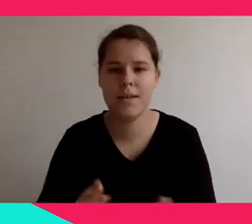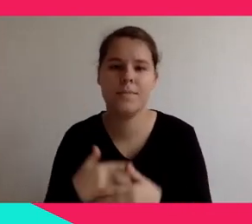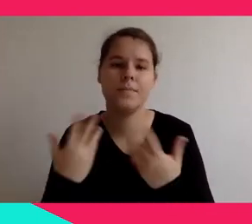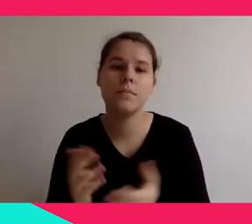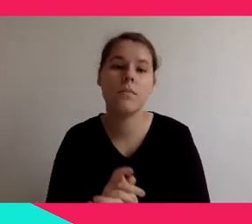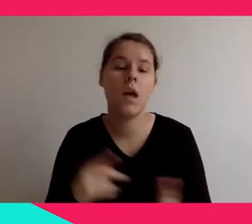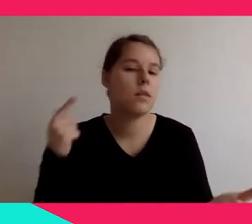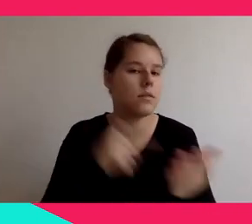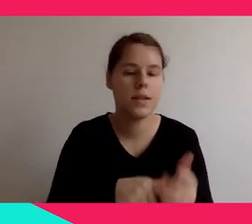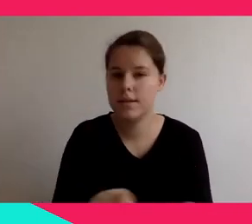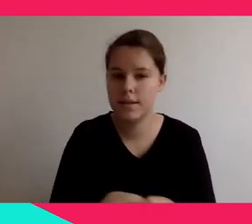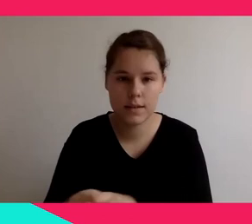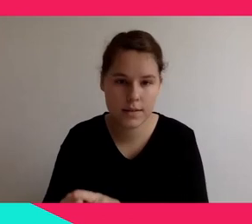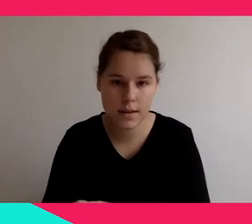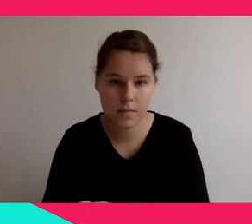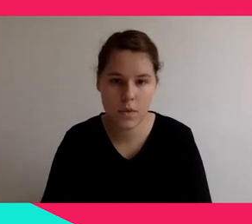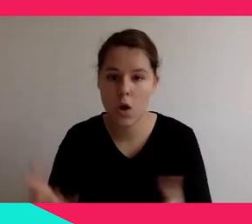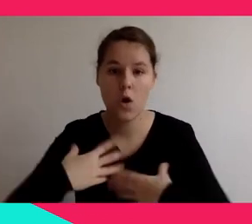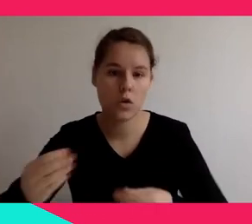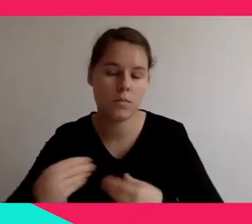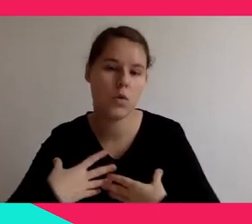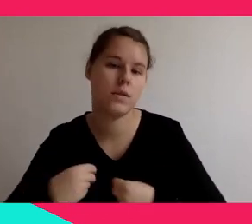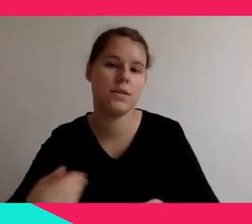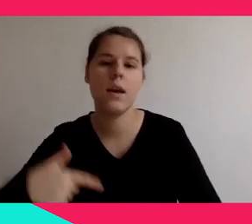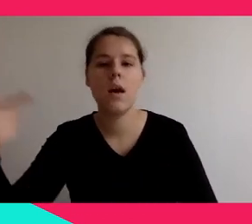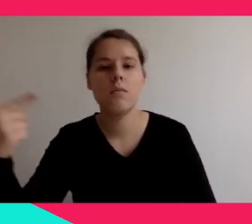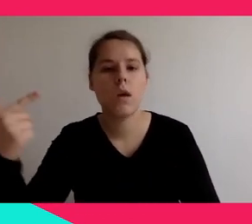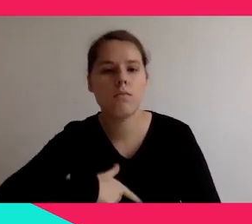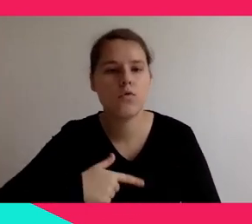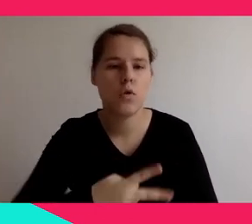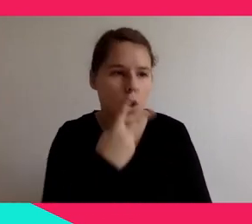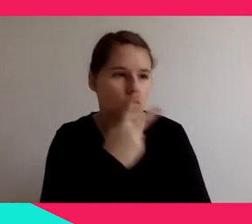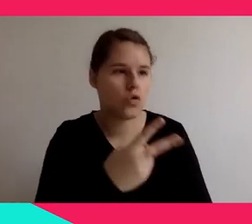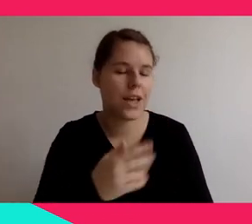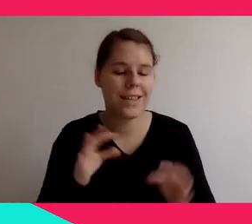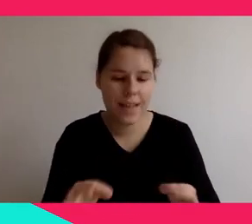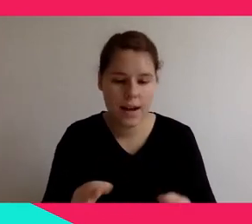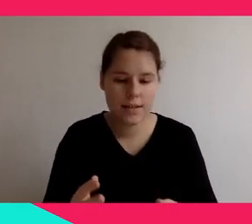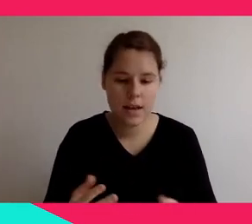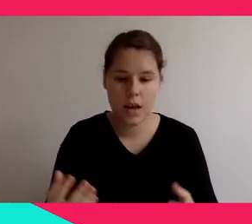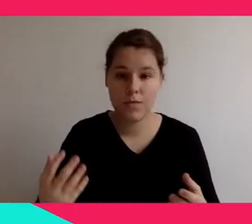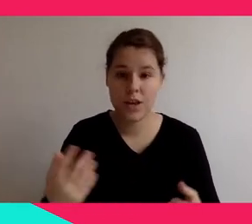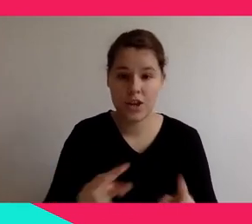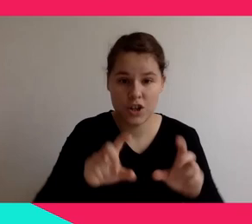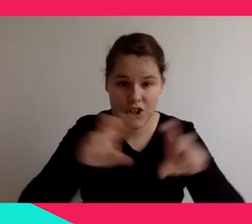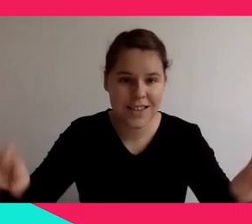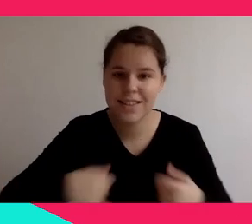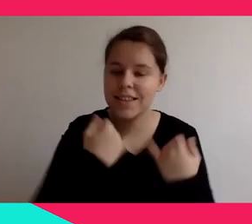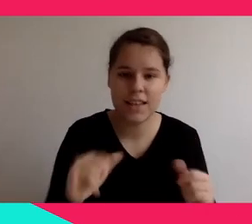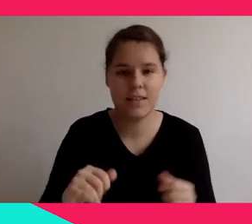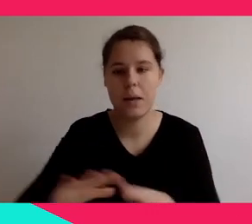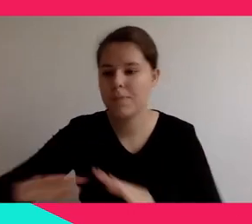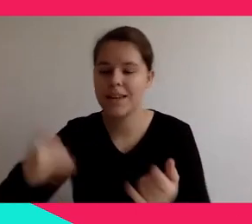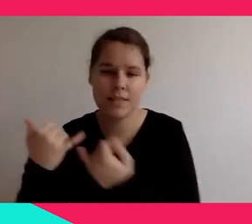another time or place. Digital also makes it easy to immerse the visitors.